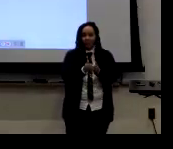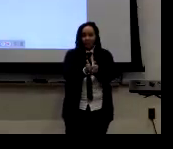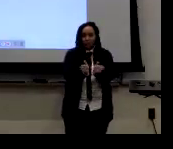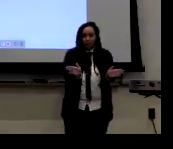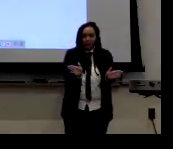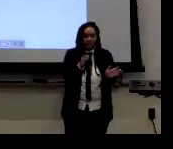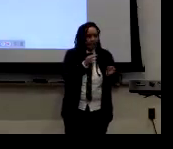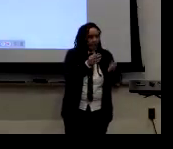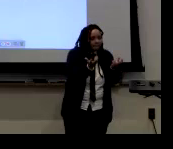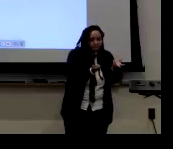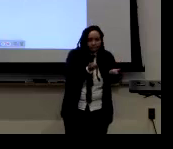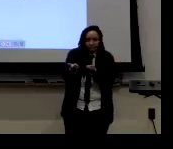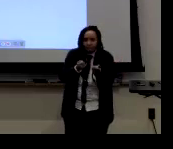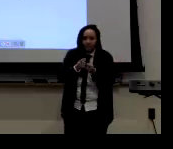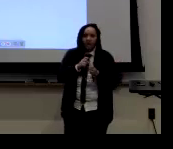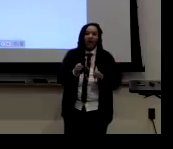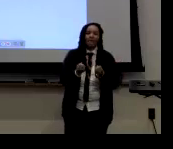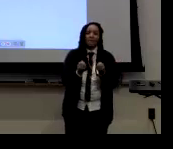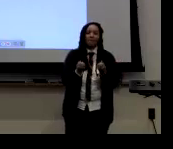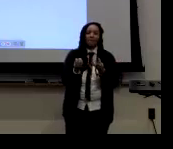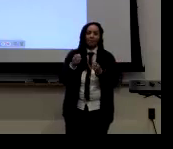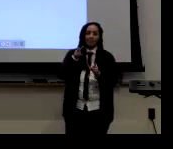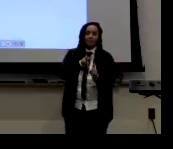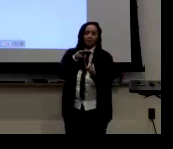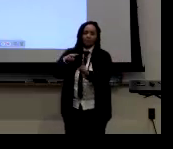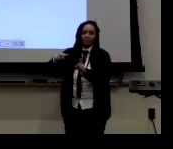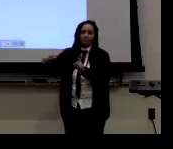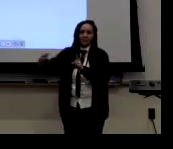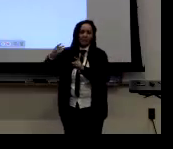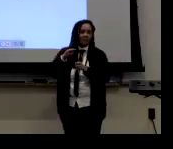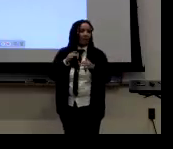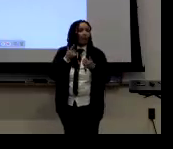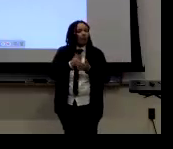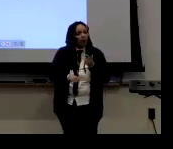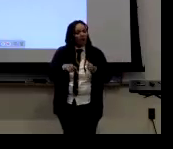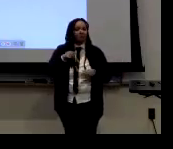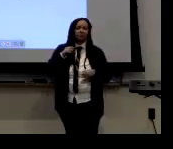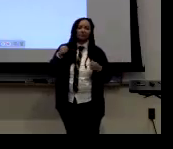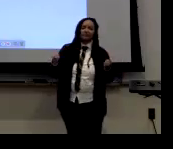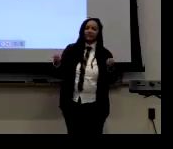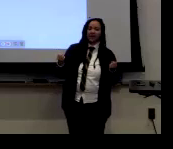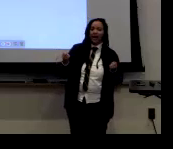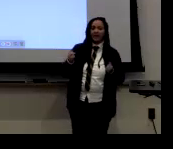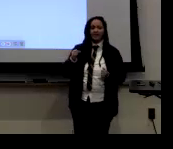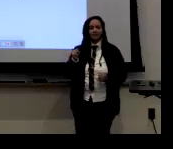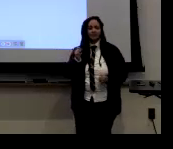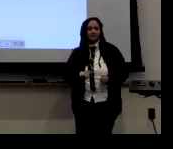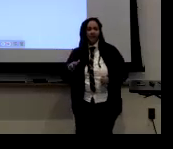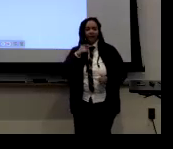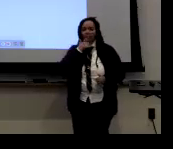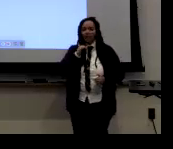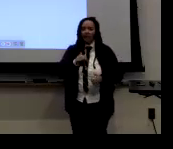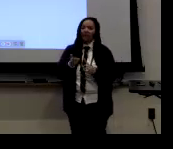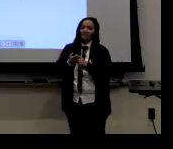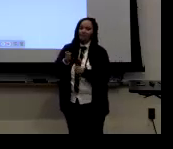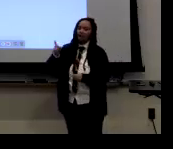different ways. That's why we say plurality. Um, and so there's a lot of different perspectives that come to the table, um,